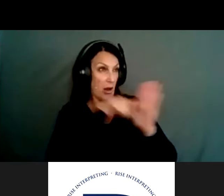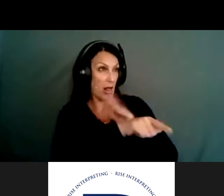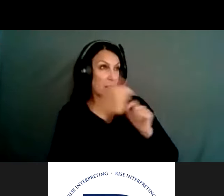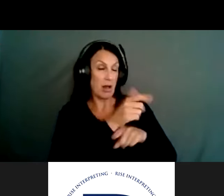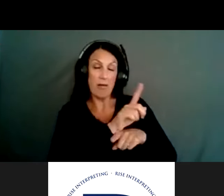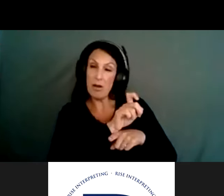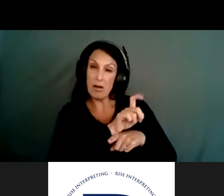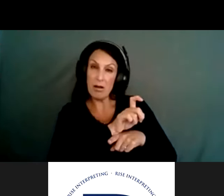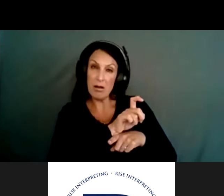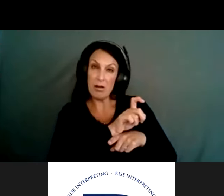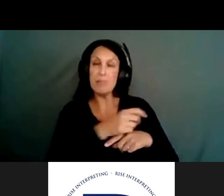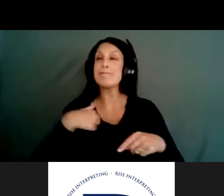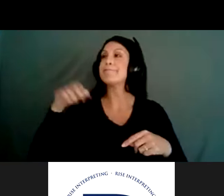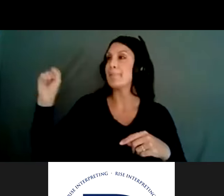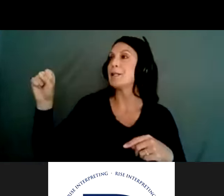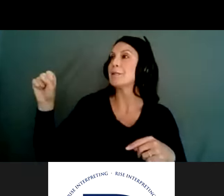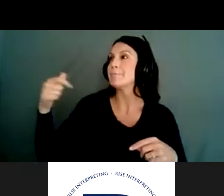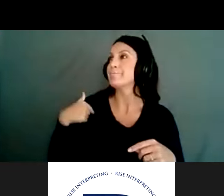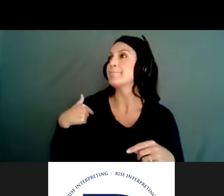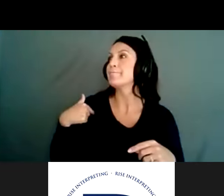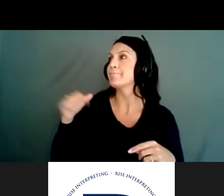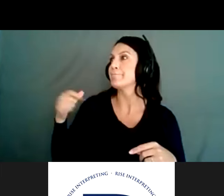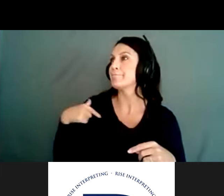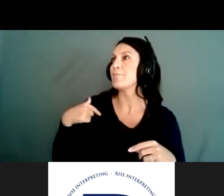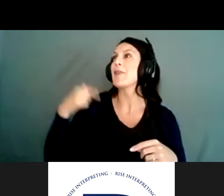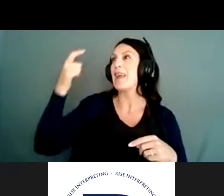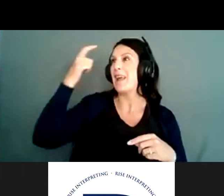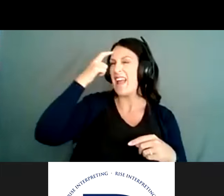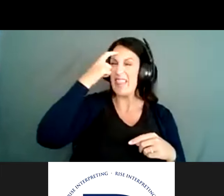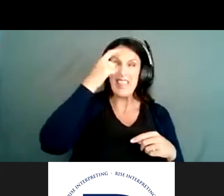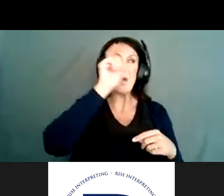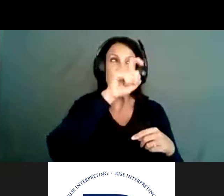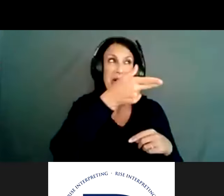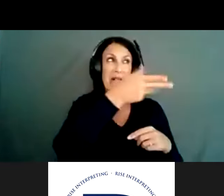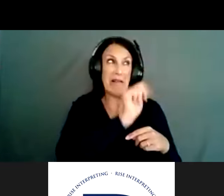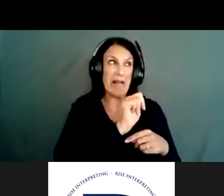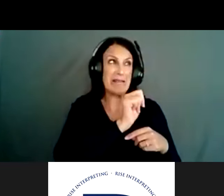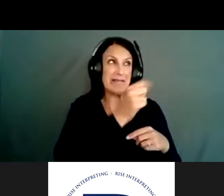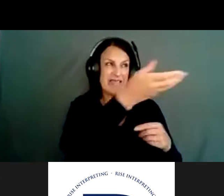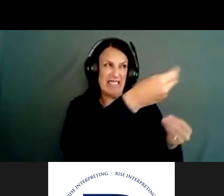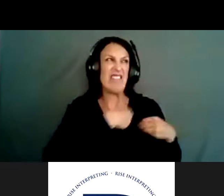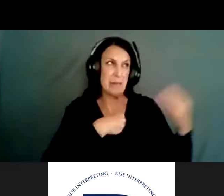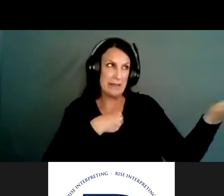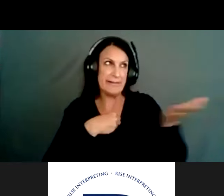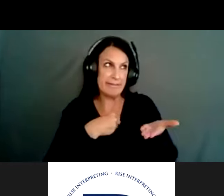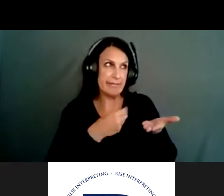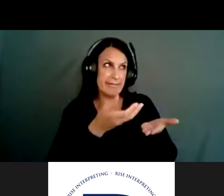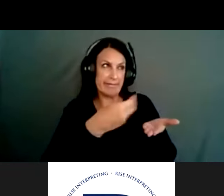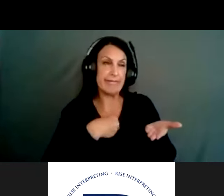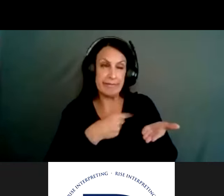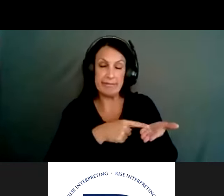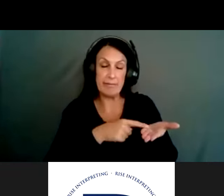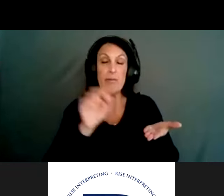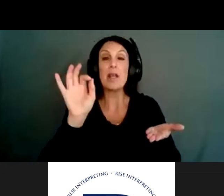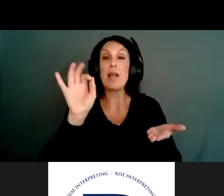Okay. Yes. Yes, I am. I really think we should get the guns out of the home. Why don't you give me the firearms? And now if she would have done